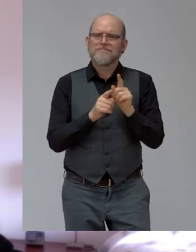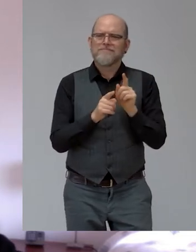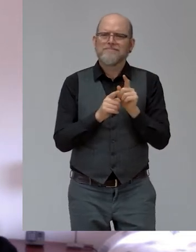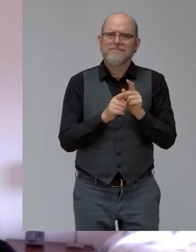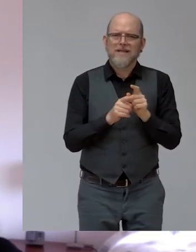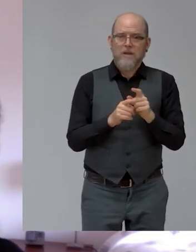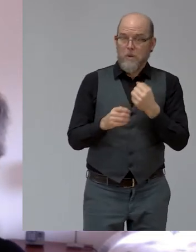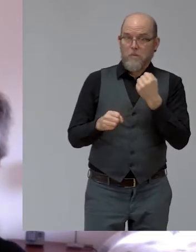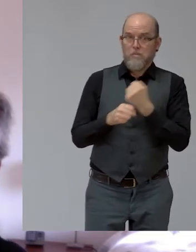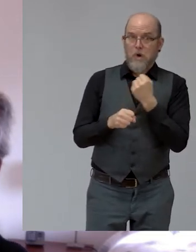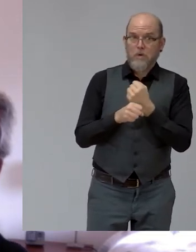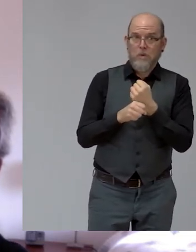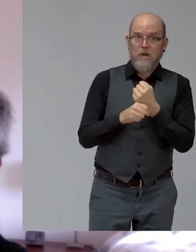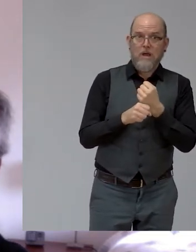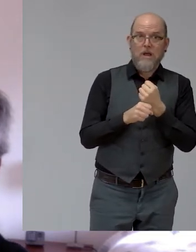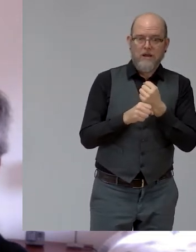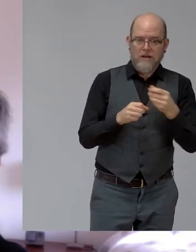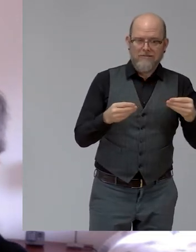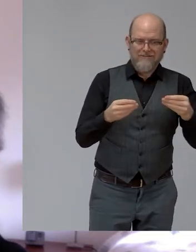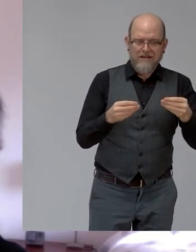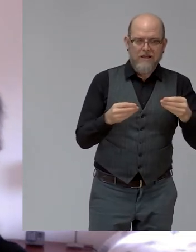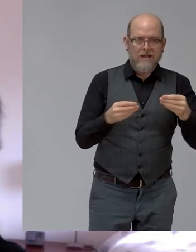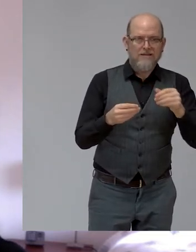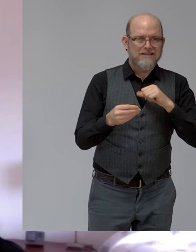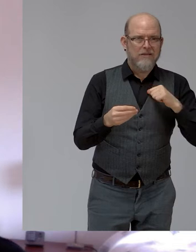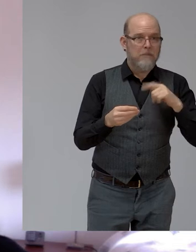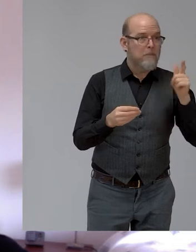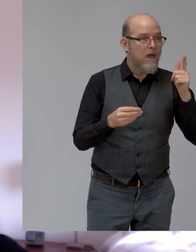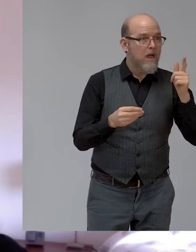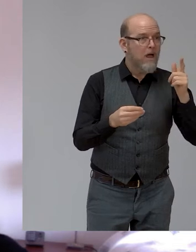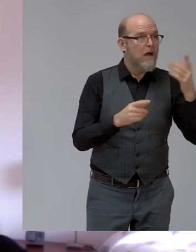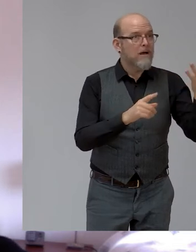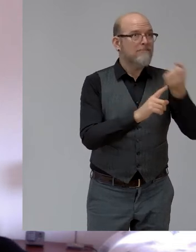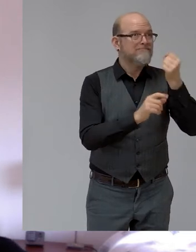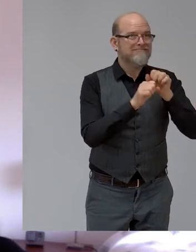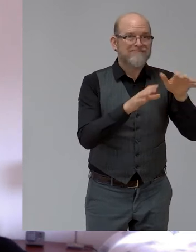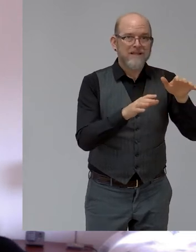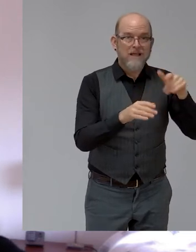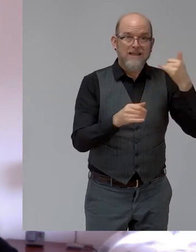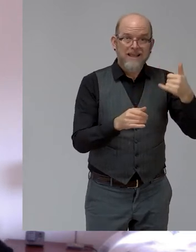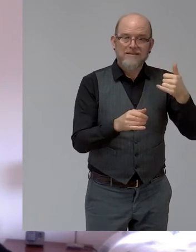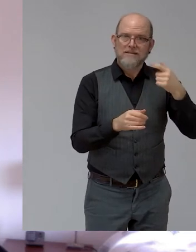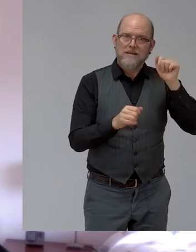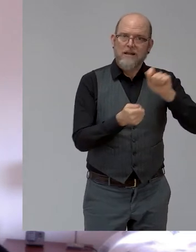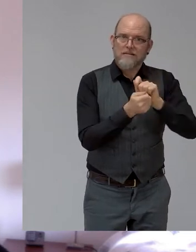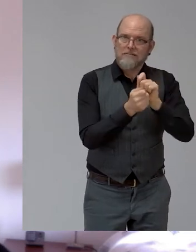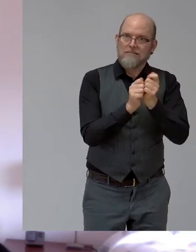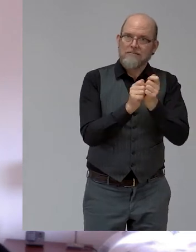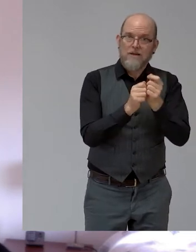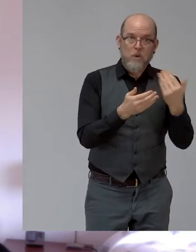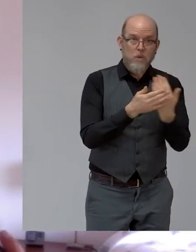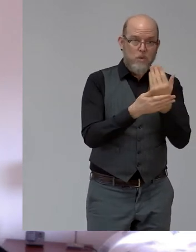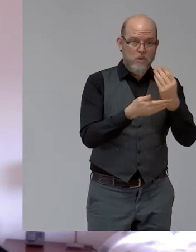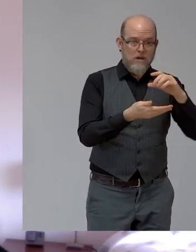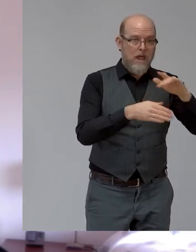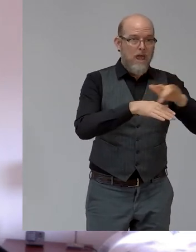completely different place, which leads to a much, much, much higher level of engagement. It's a win-win